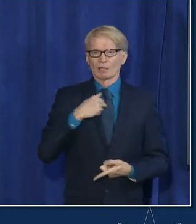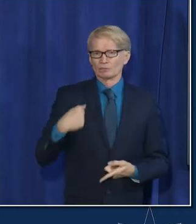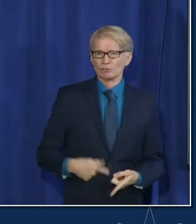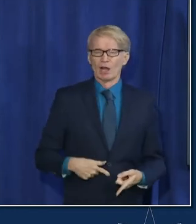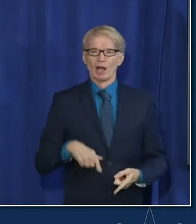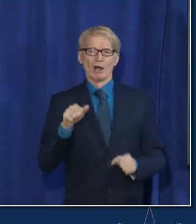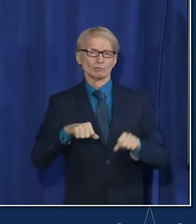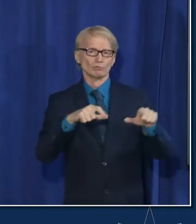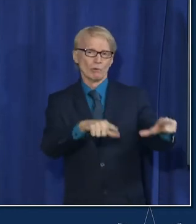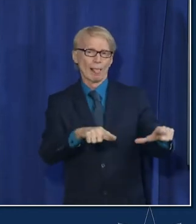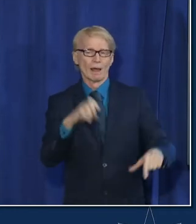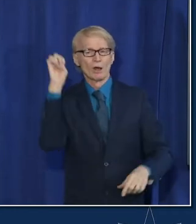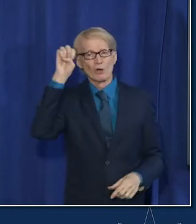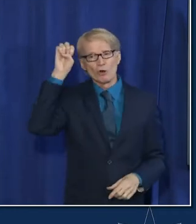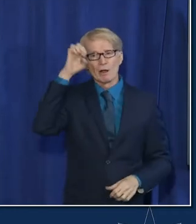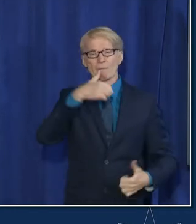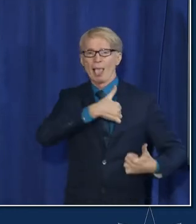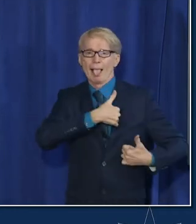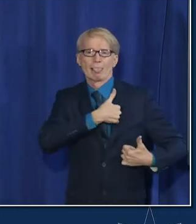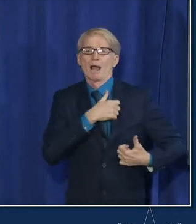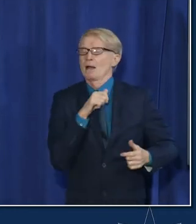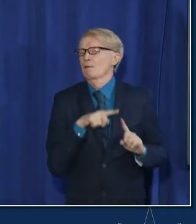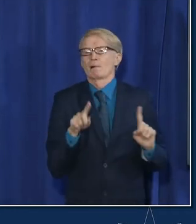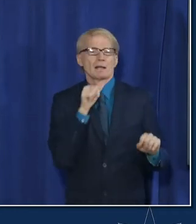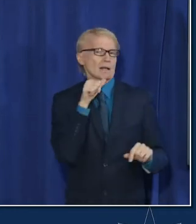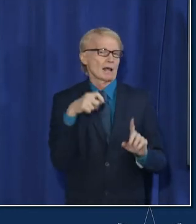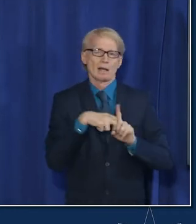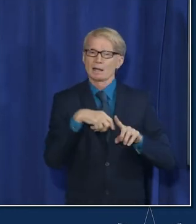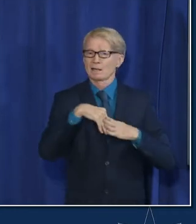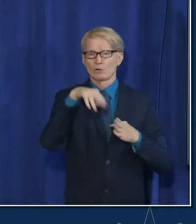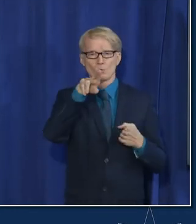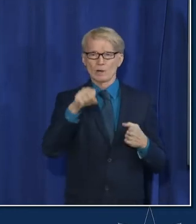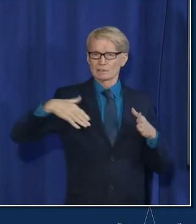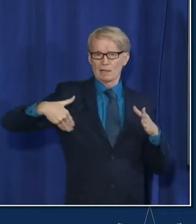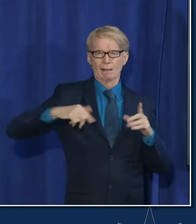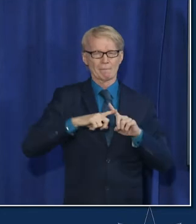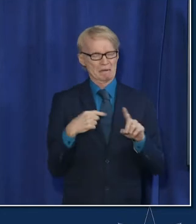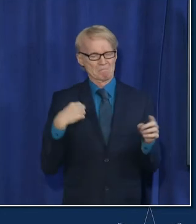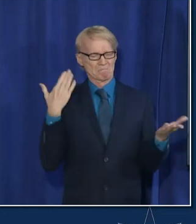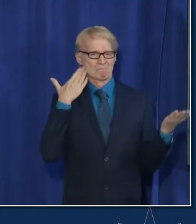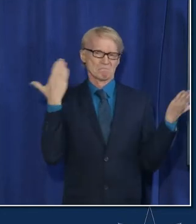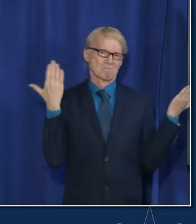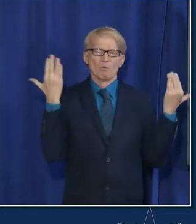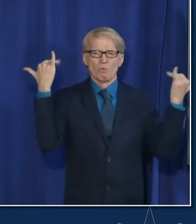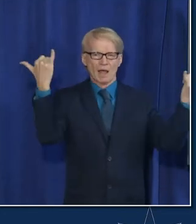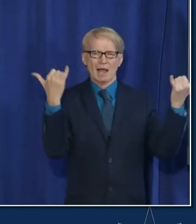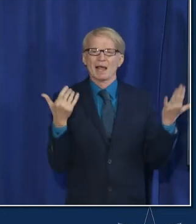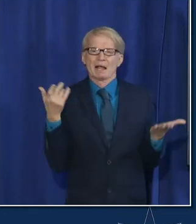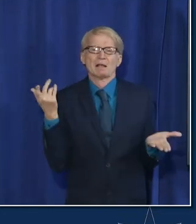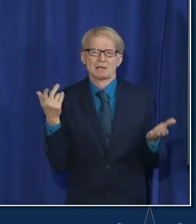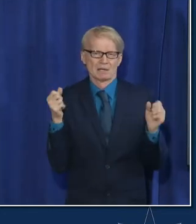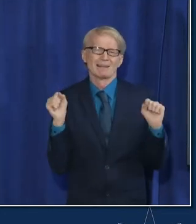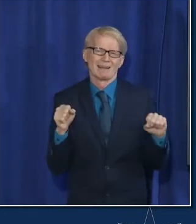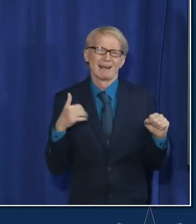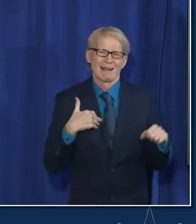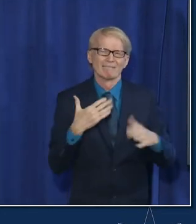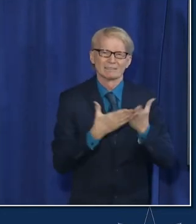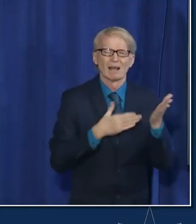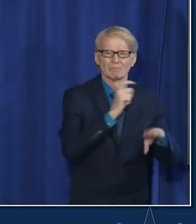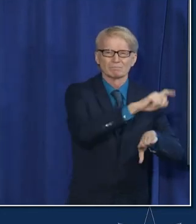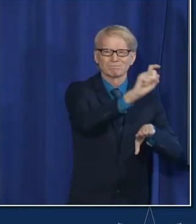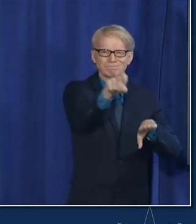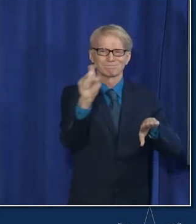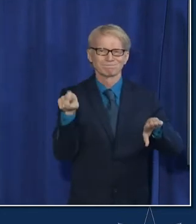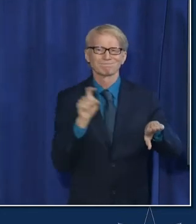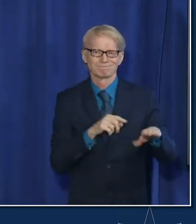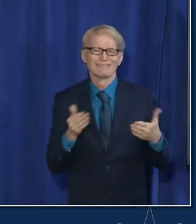europe um in canada uh it had not been detected in the u.s but i have no reason to think that there are not at least a few cases of it here and i would expect us